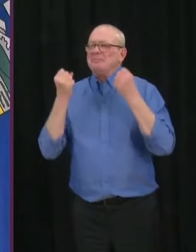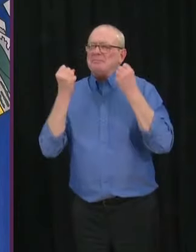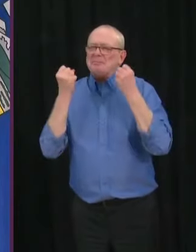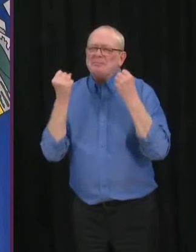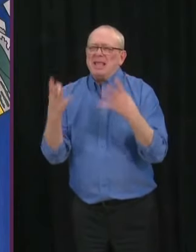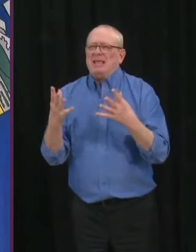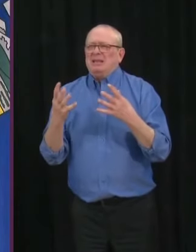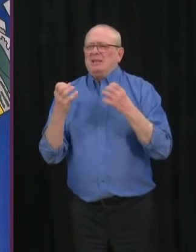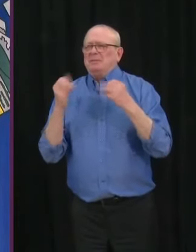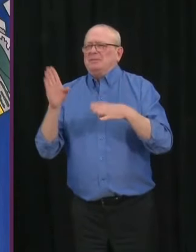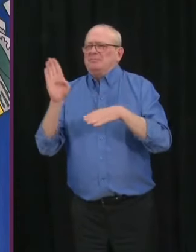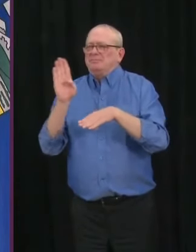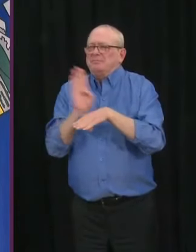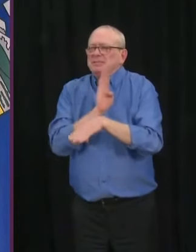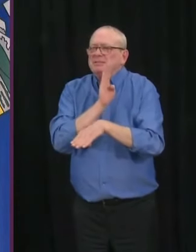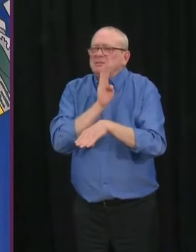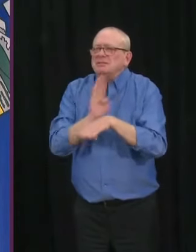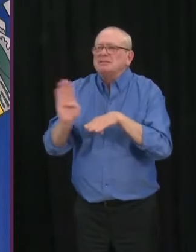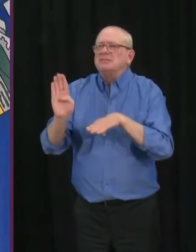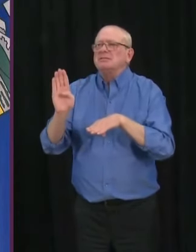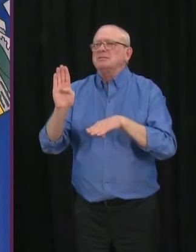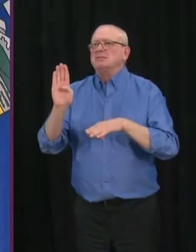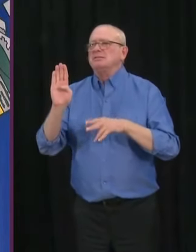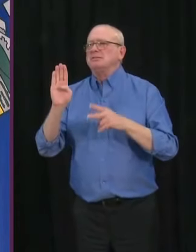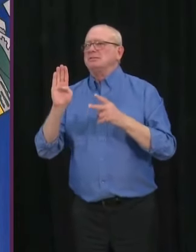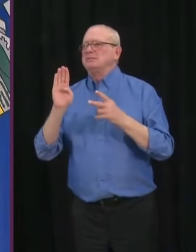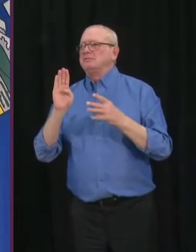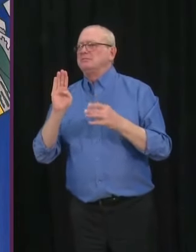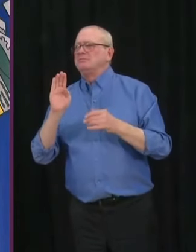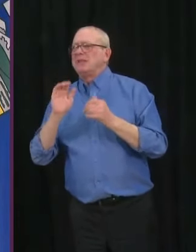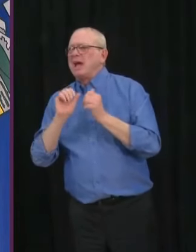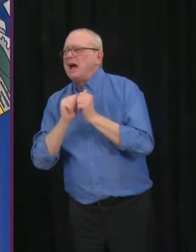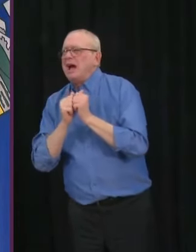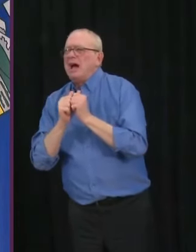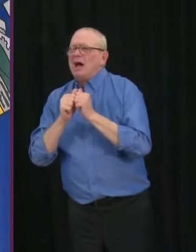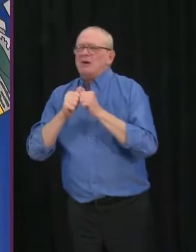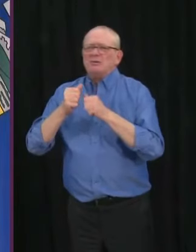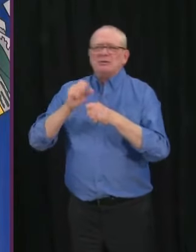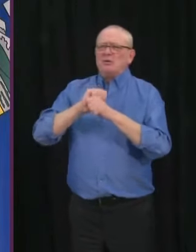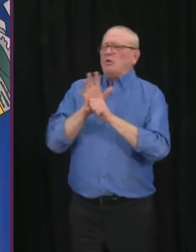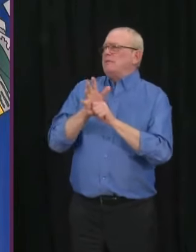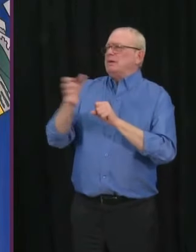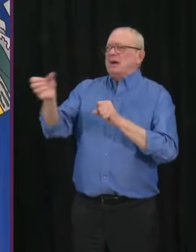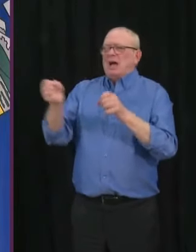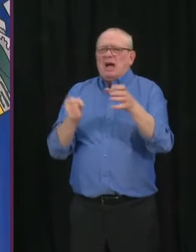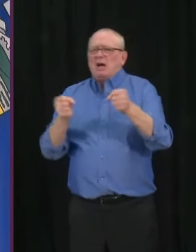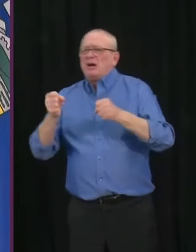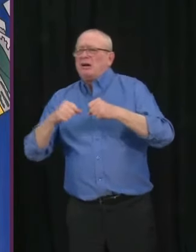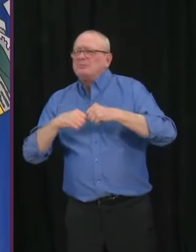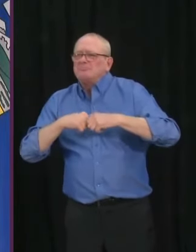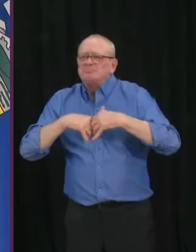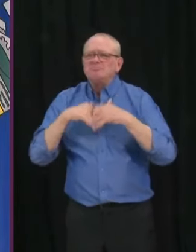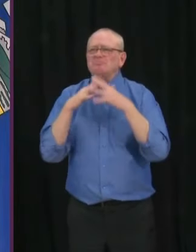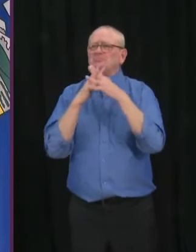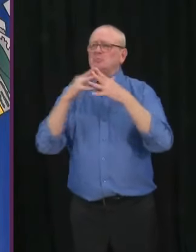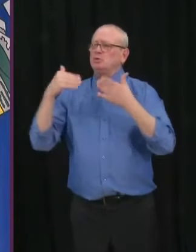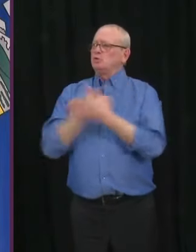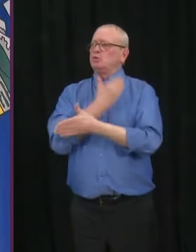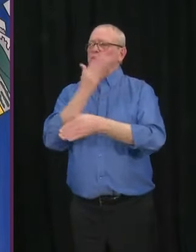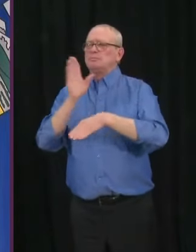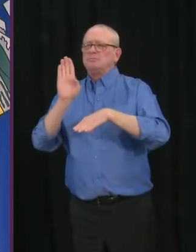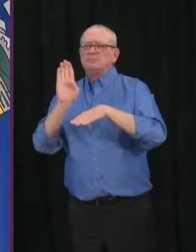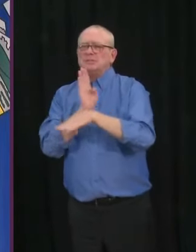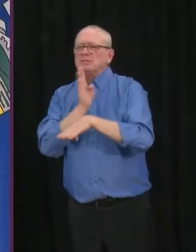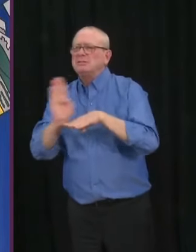opportunity to grow a business and to hire people in the middle of a pandemic and start a business. But then again, so many of them have been impacted by